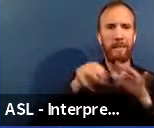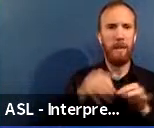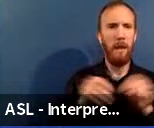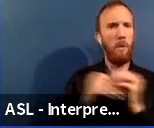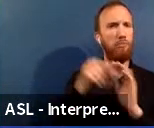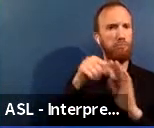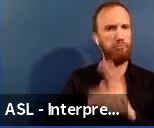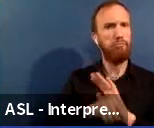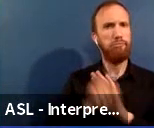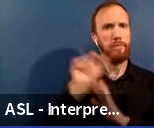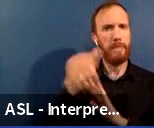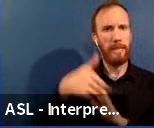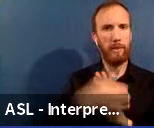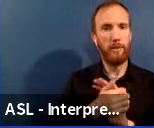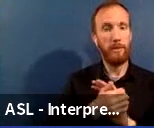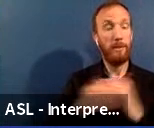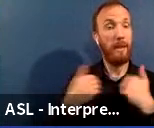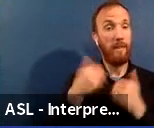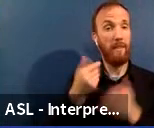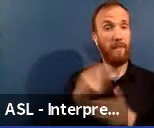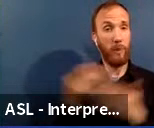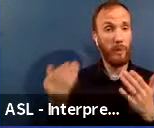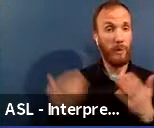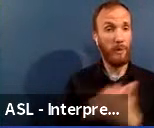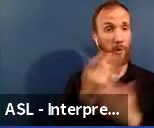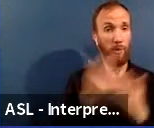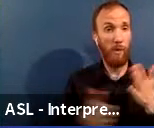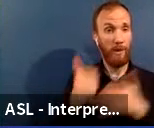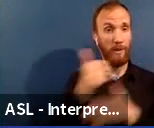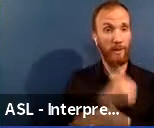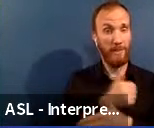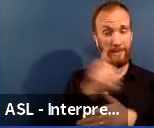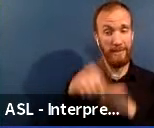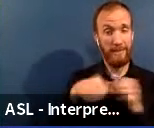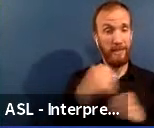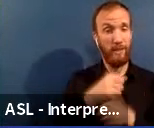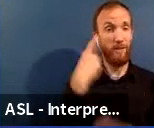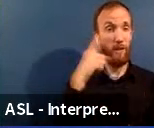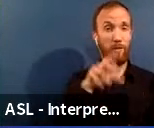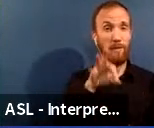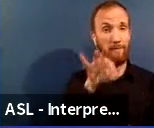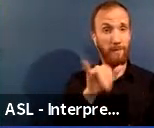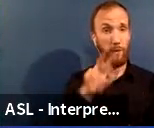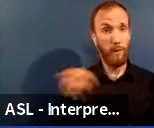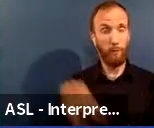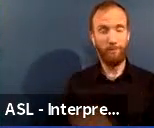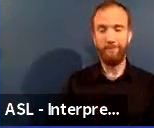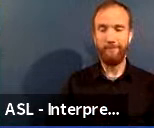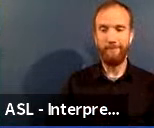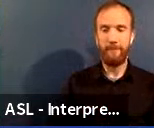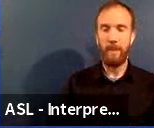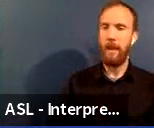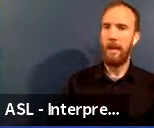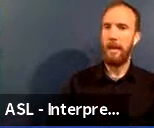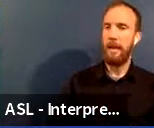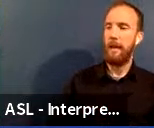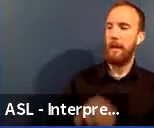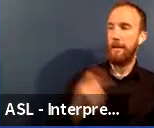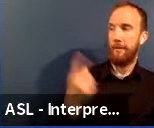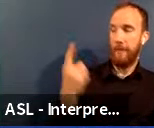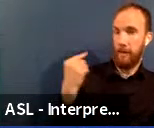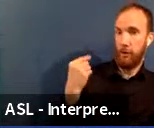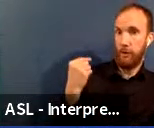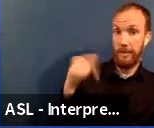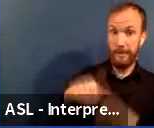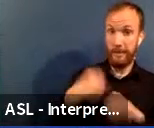a few new priorities that CPS is considering for FY22. Also, similar to last year, CPS is requesting your input